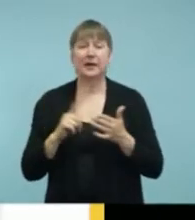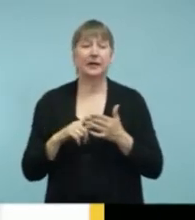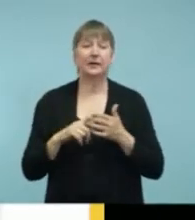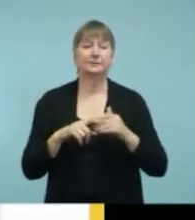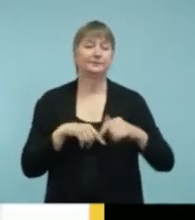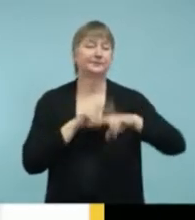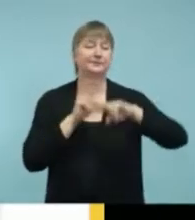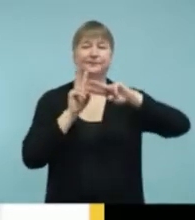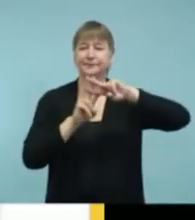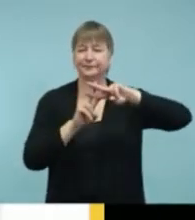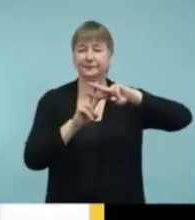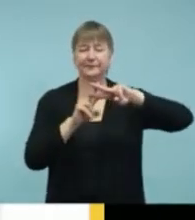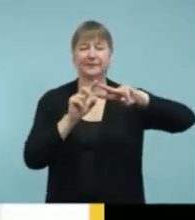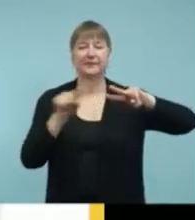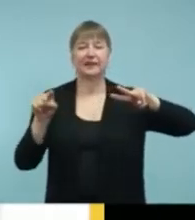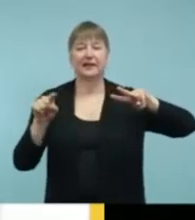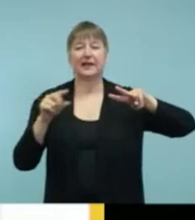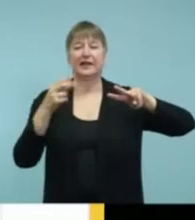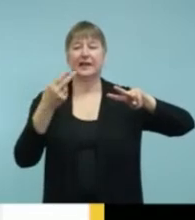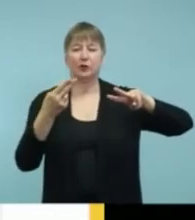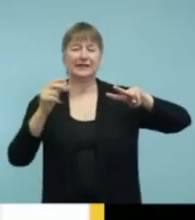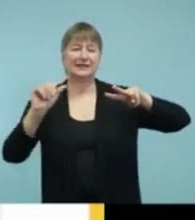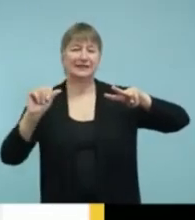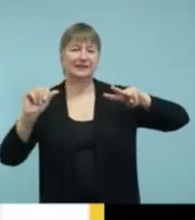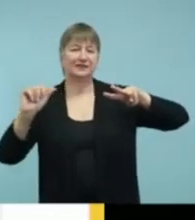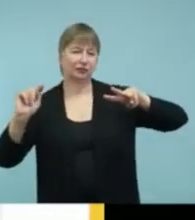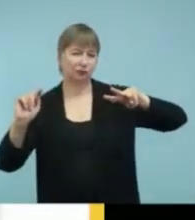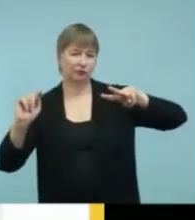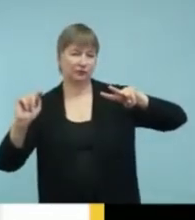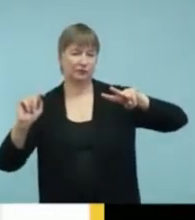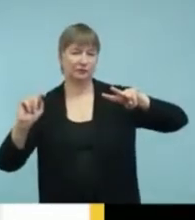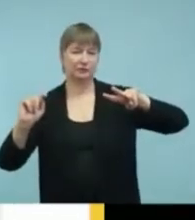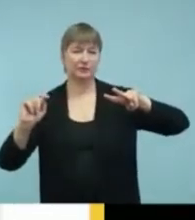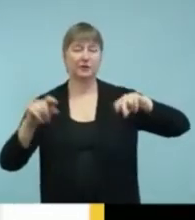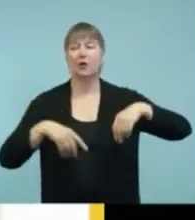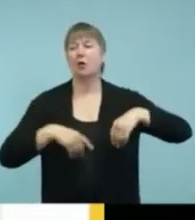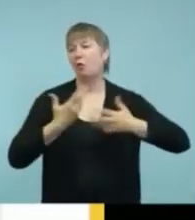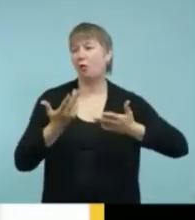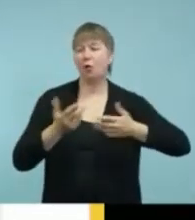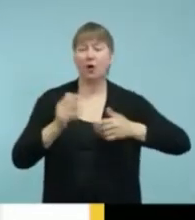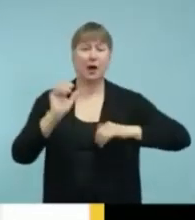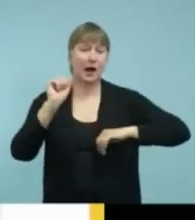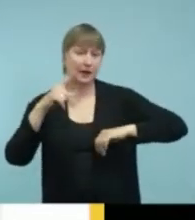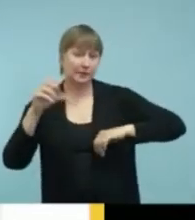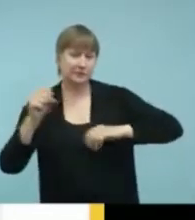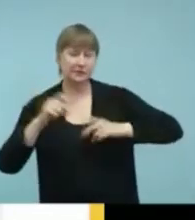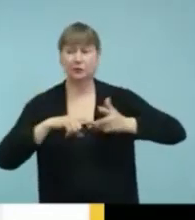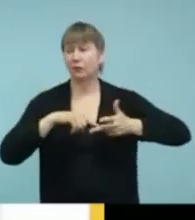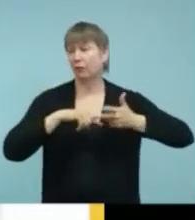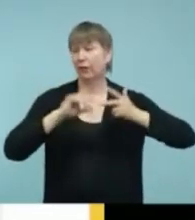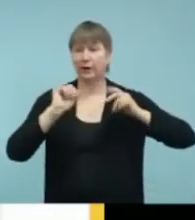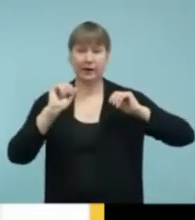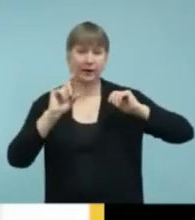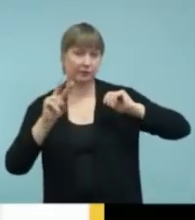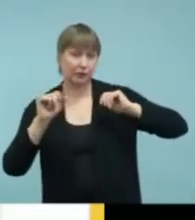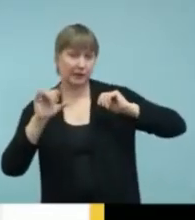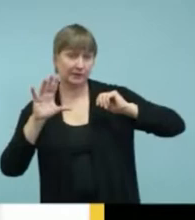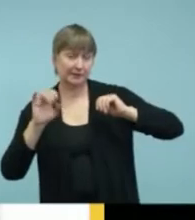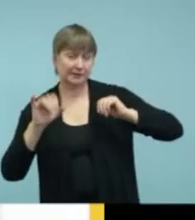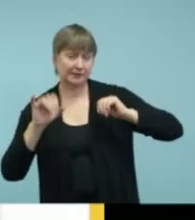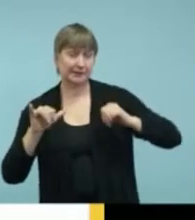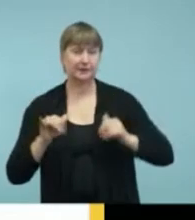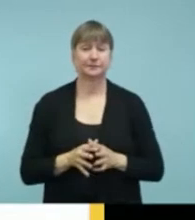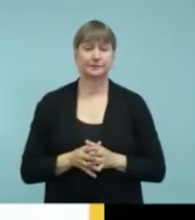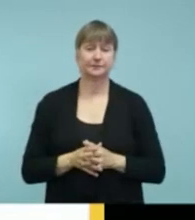hearing assistive technology or apps or advocacy. So let's go to the next slide.